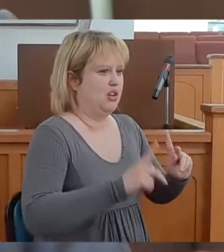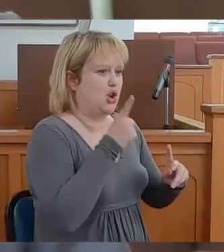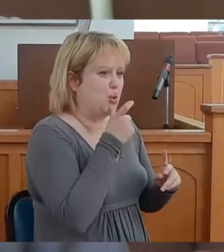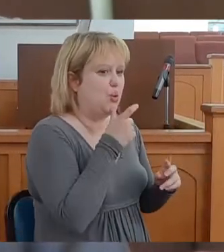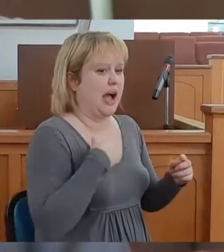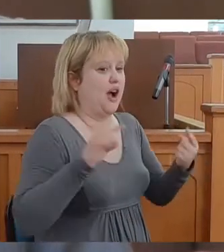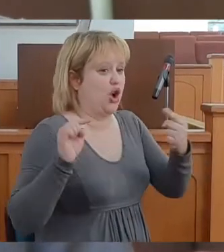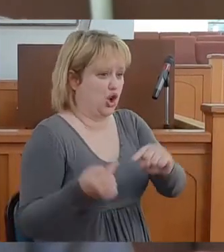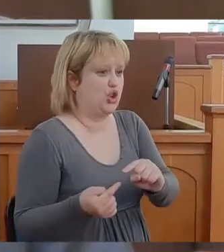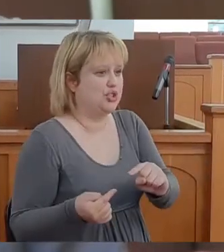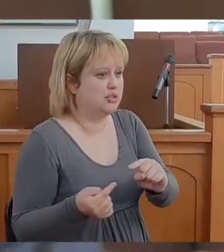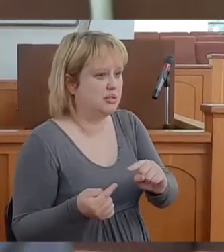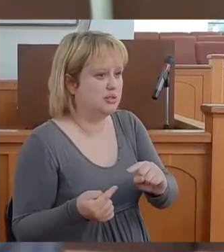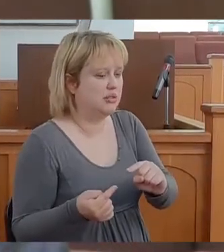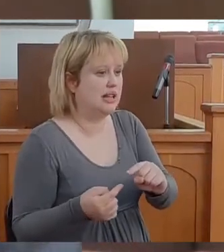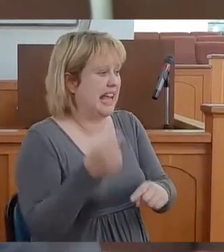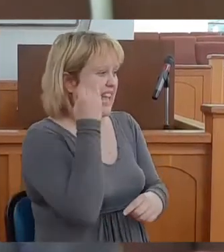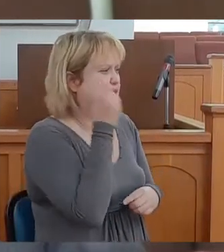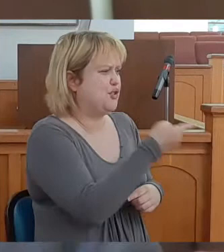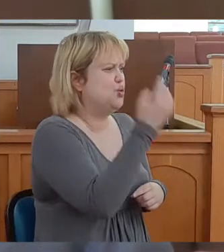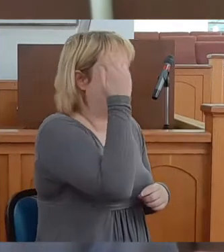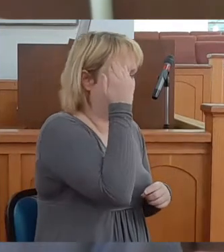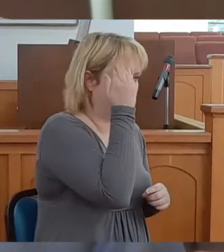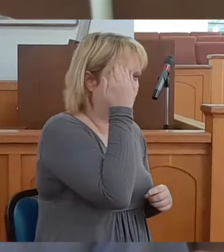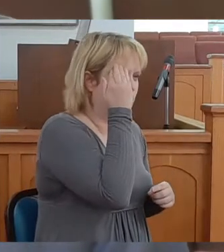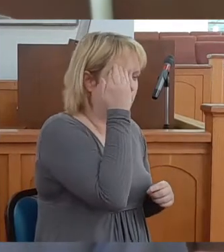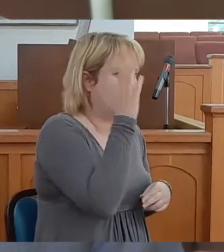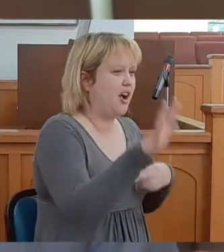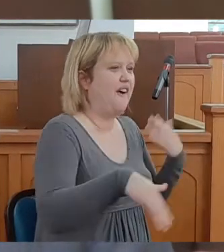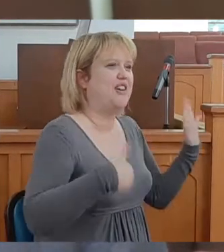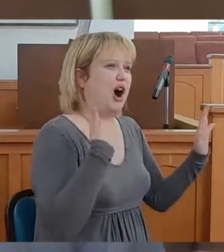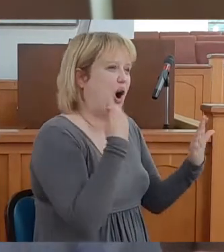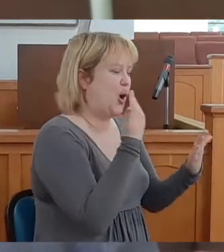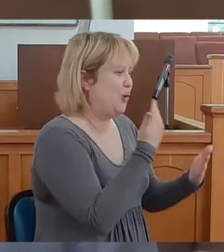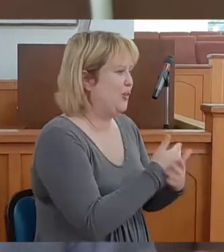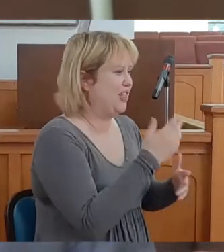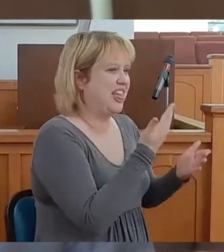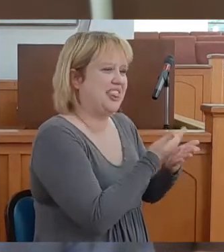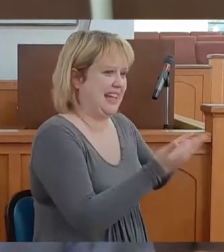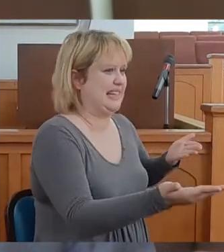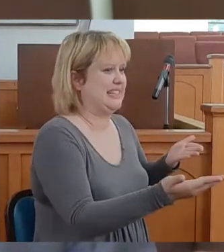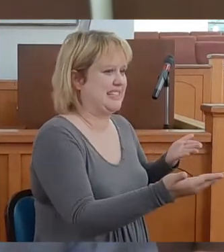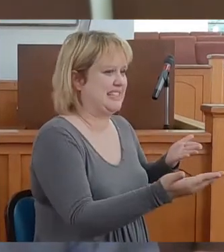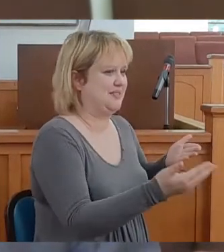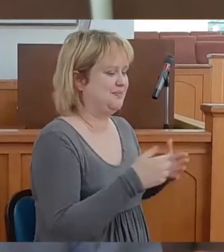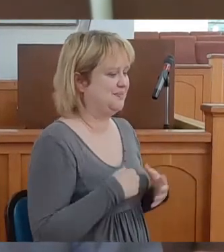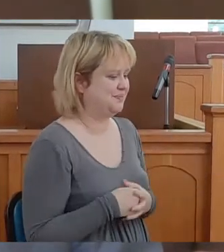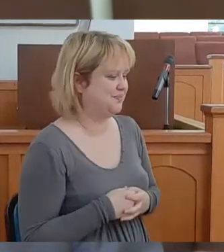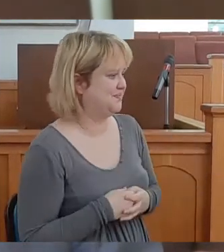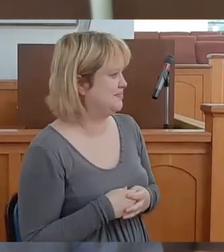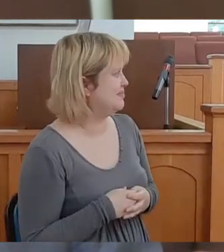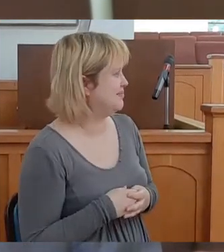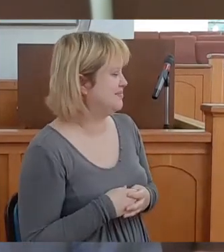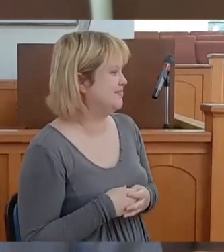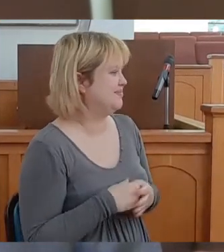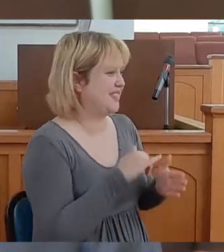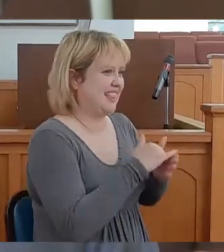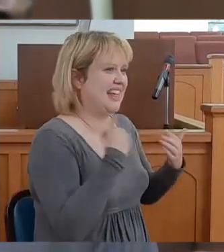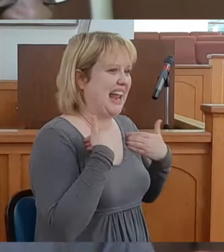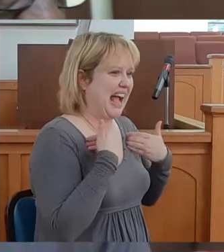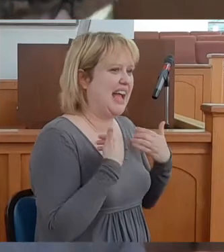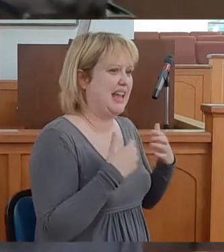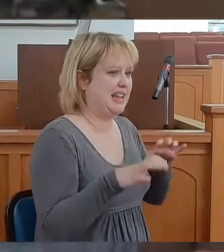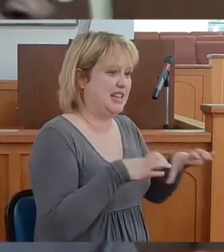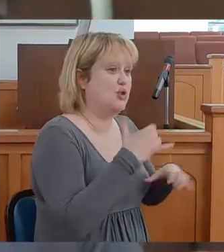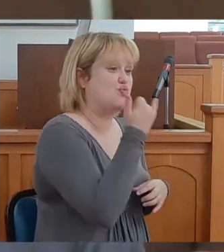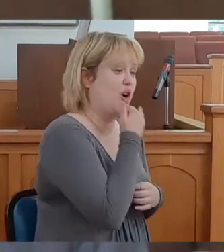I've hurt, if you knew of all the things that I have